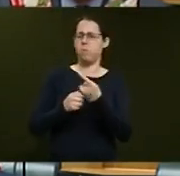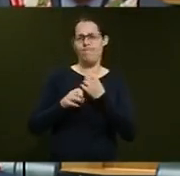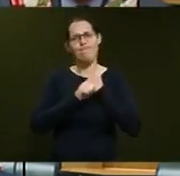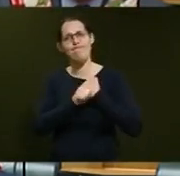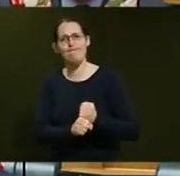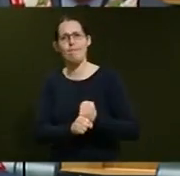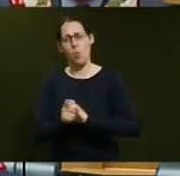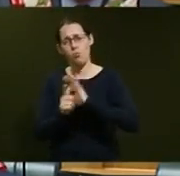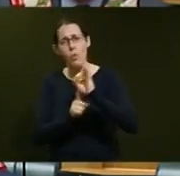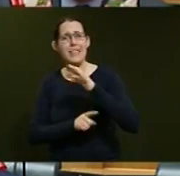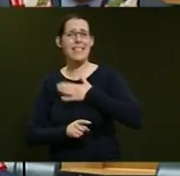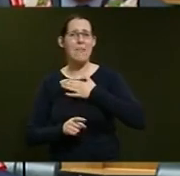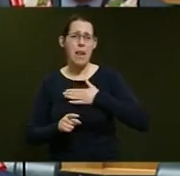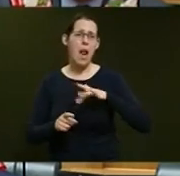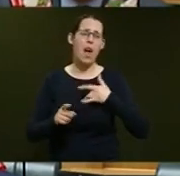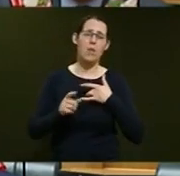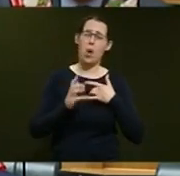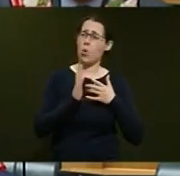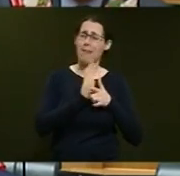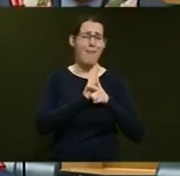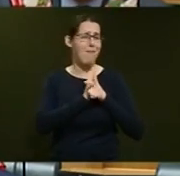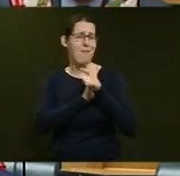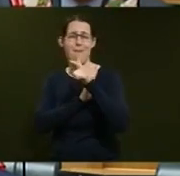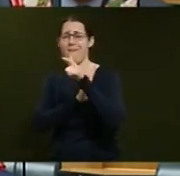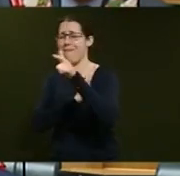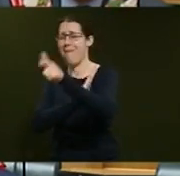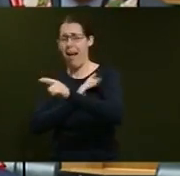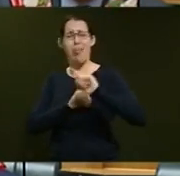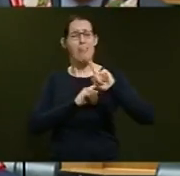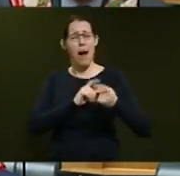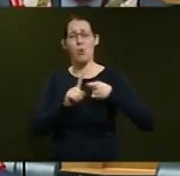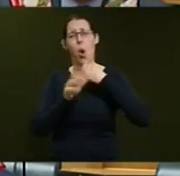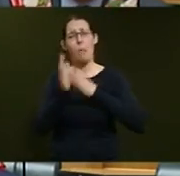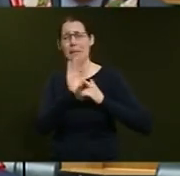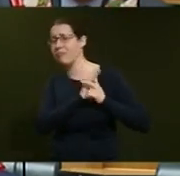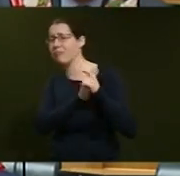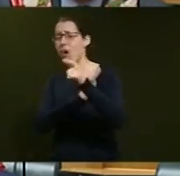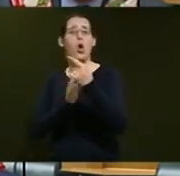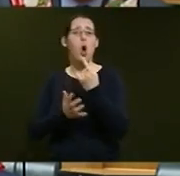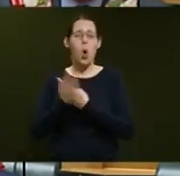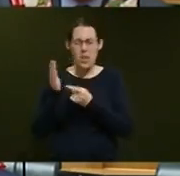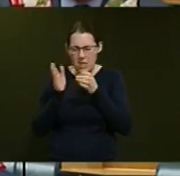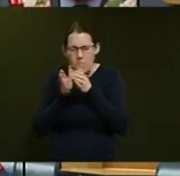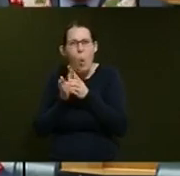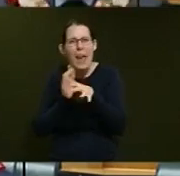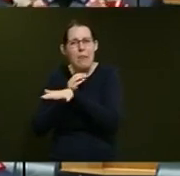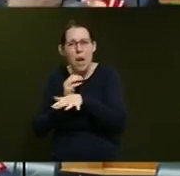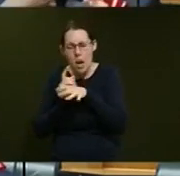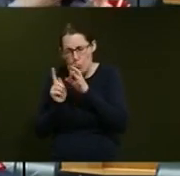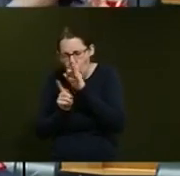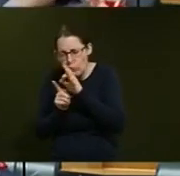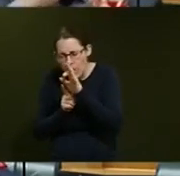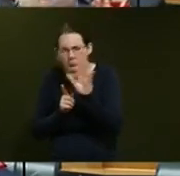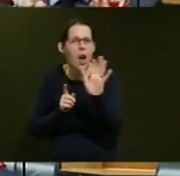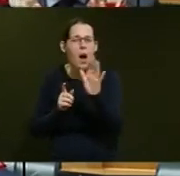across thousands of kilometres of the transport network, not just a few dozen kilometres, which